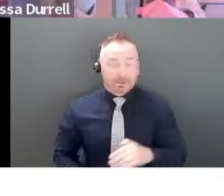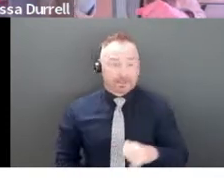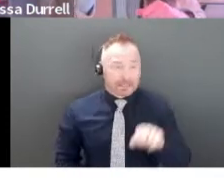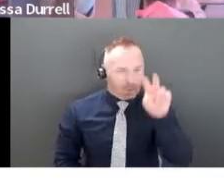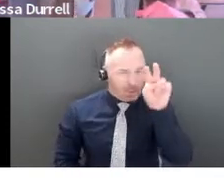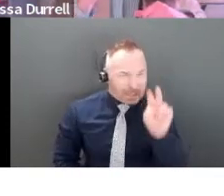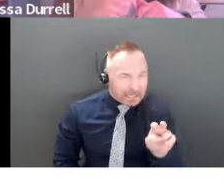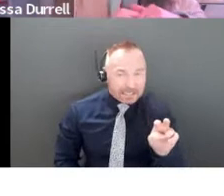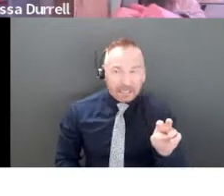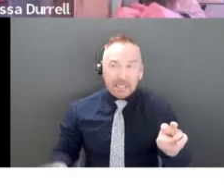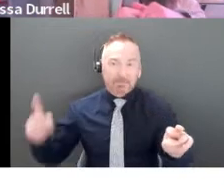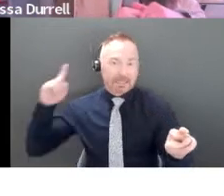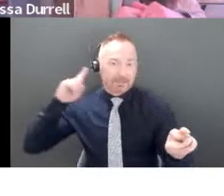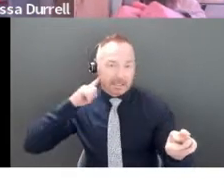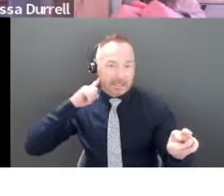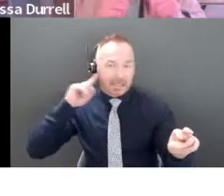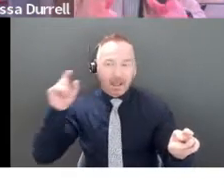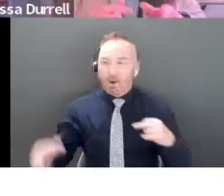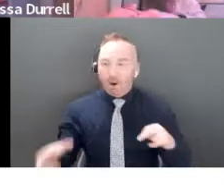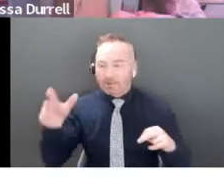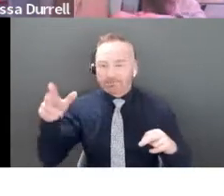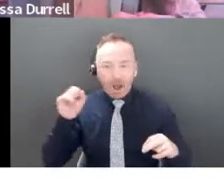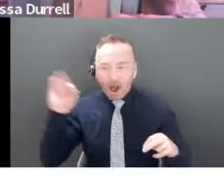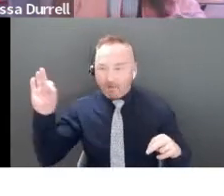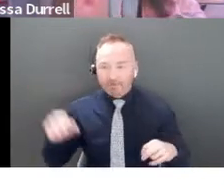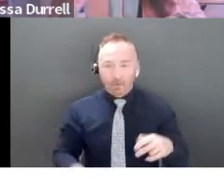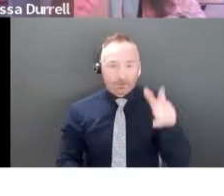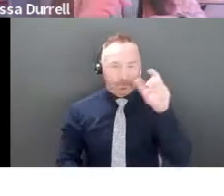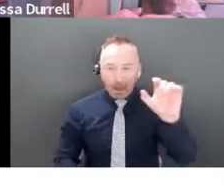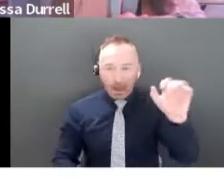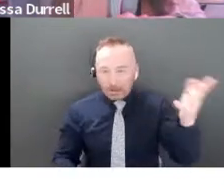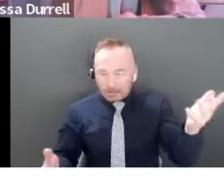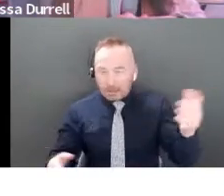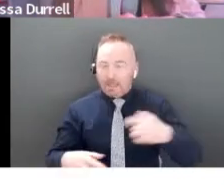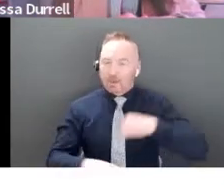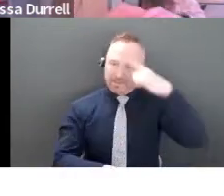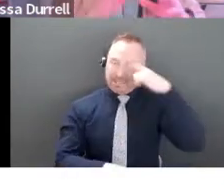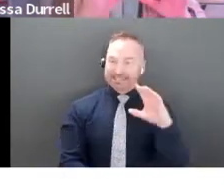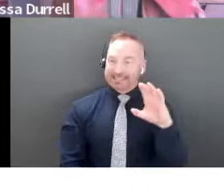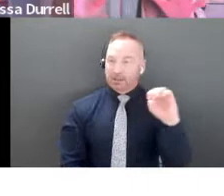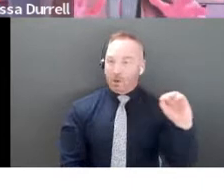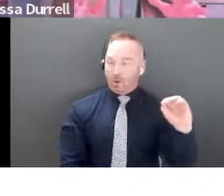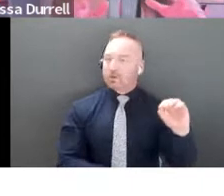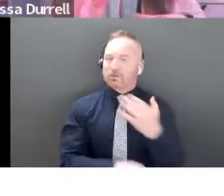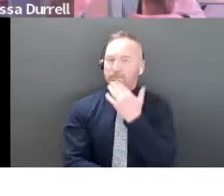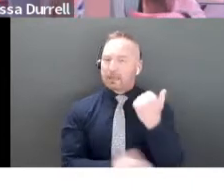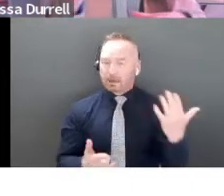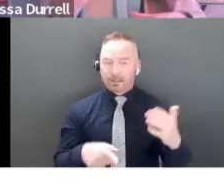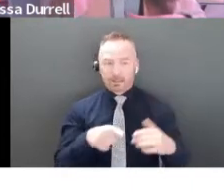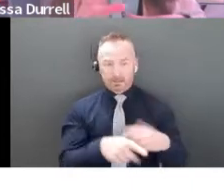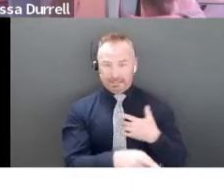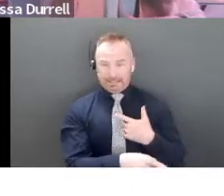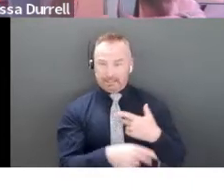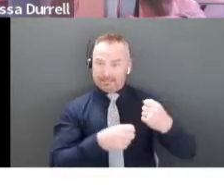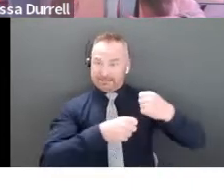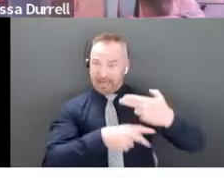off. They can't hear you any longer. So I would say as a CEO, you're far better to make sure your slides are simple so